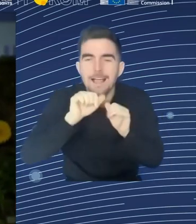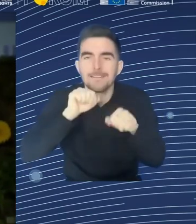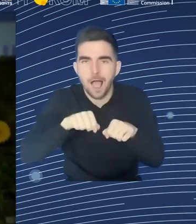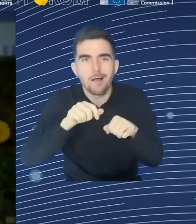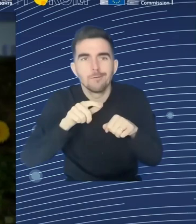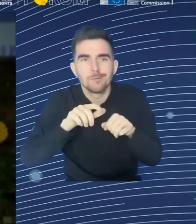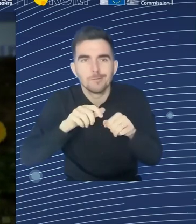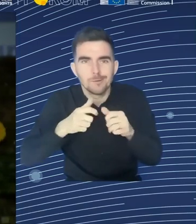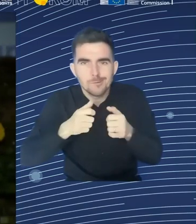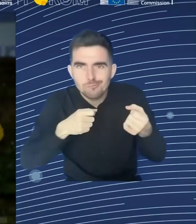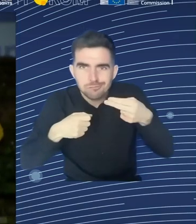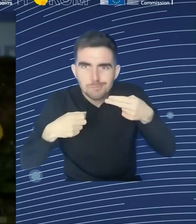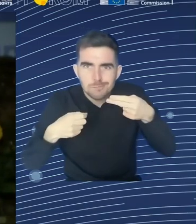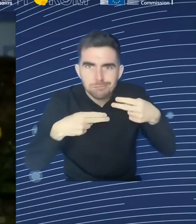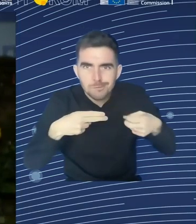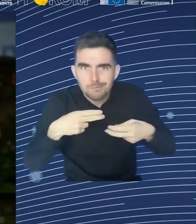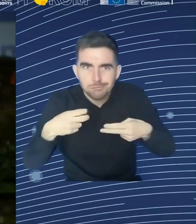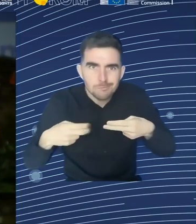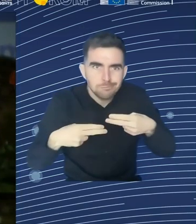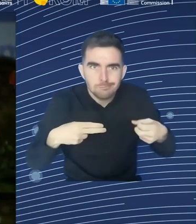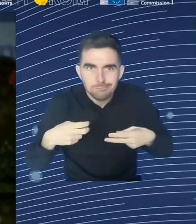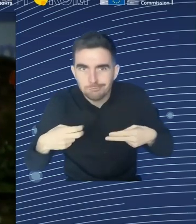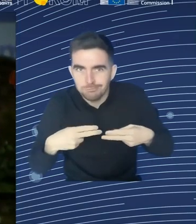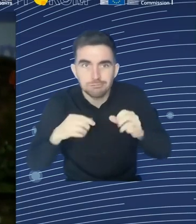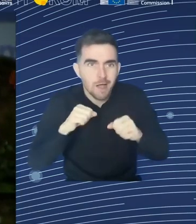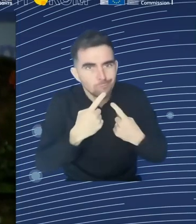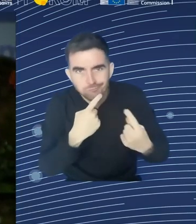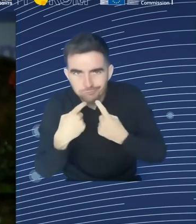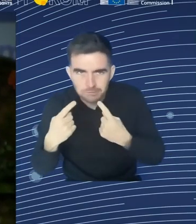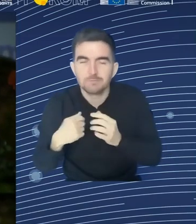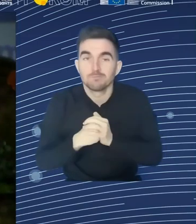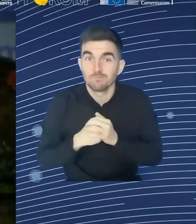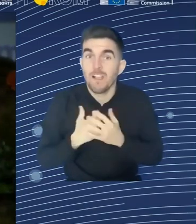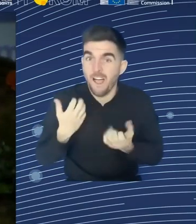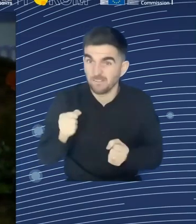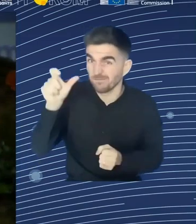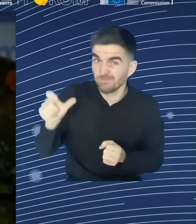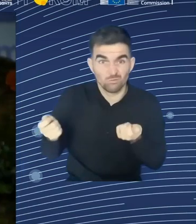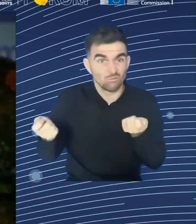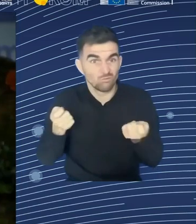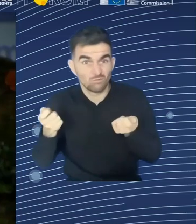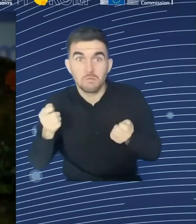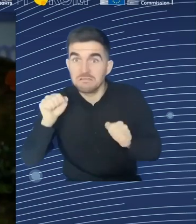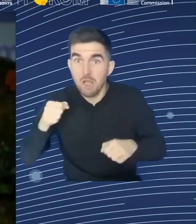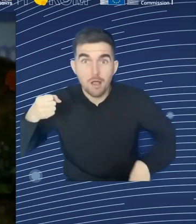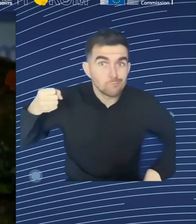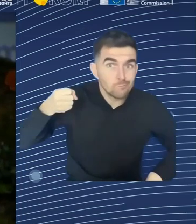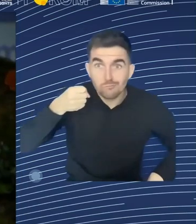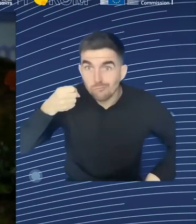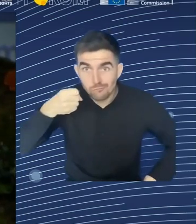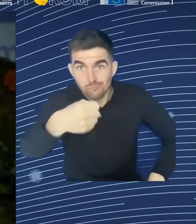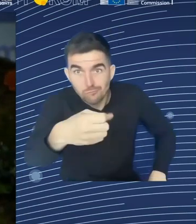We will have today two sessions dedicated to the review. The second one, which will take place this afternoon, will focus